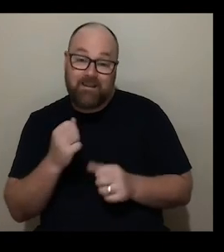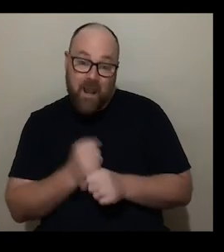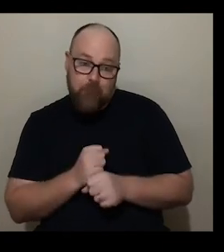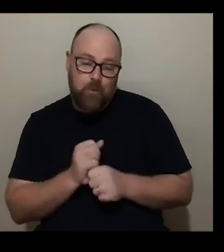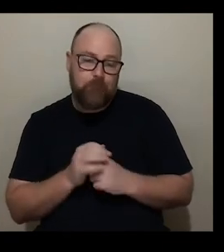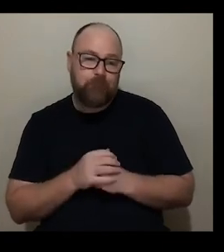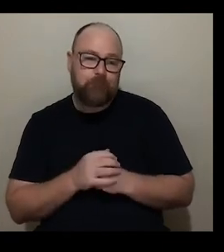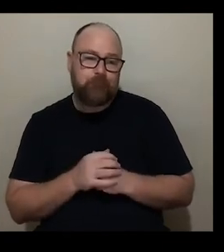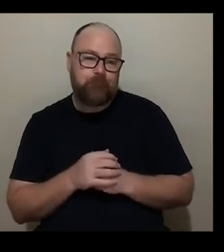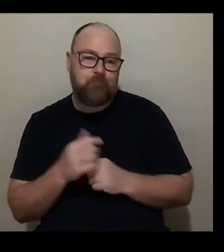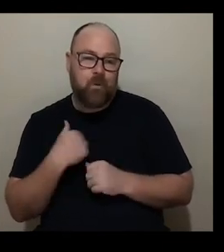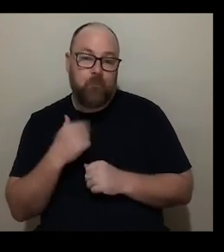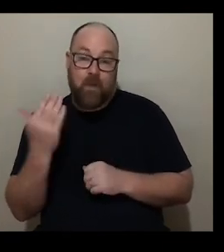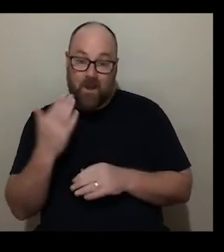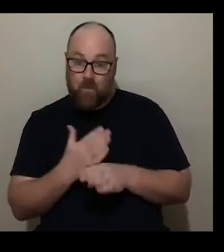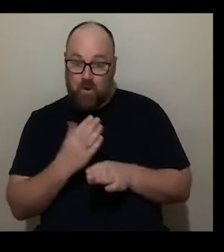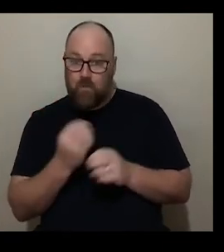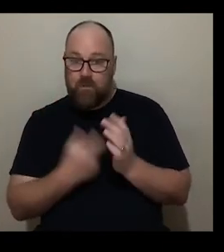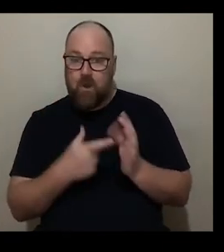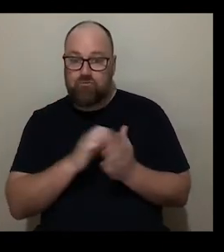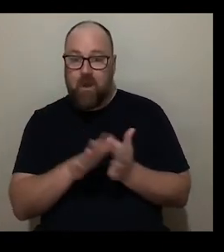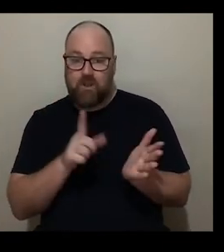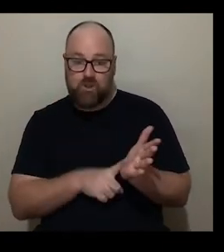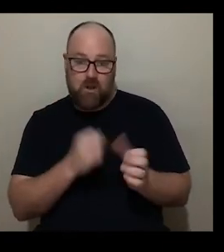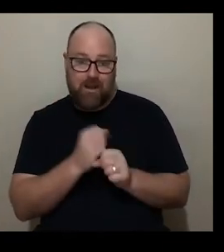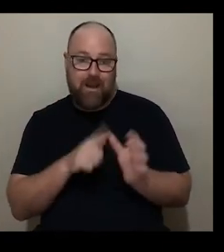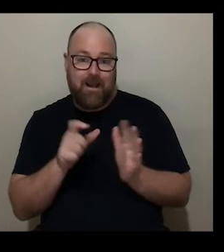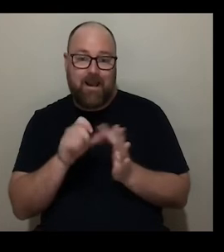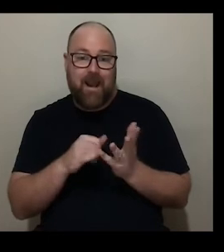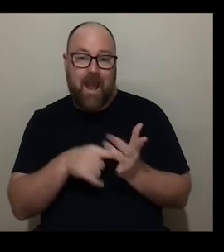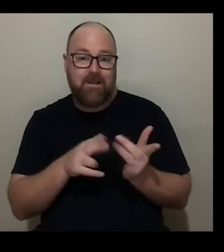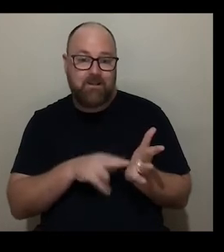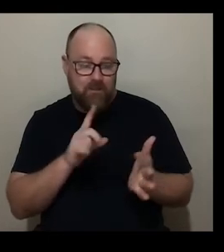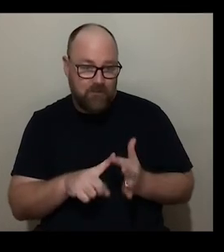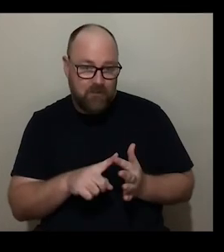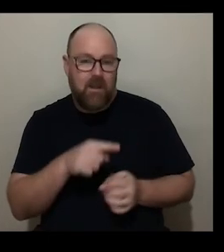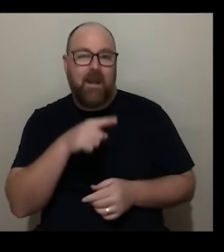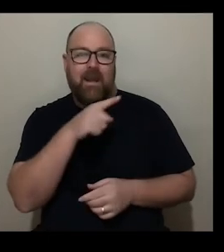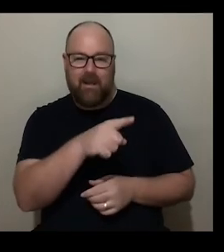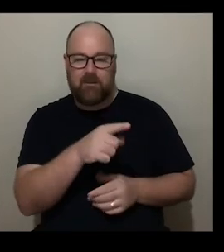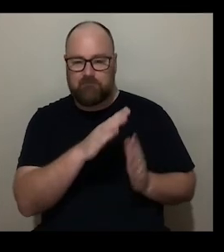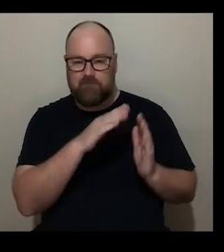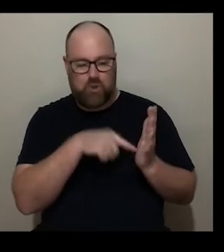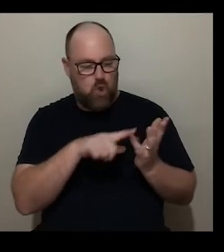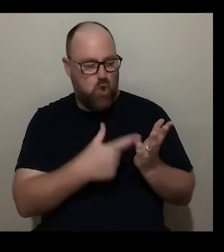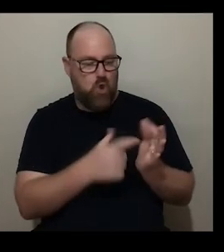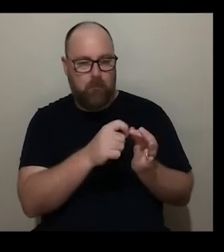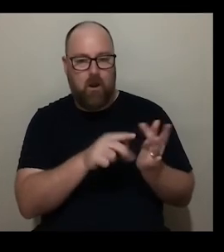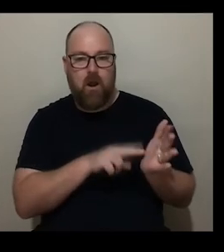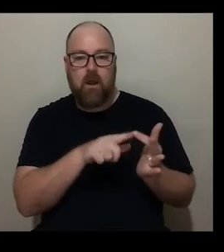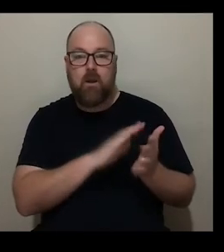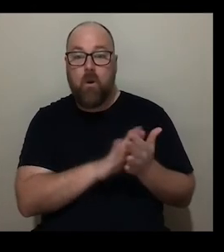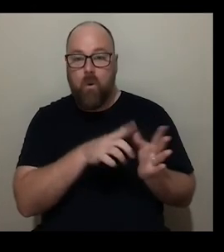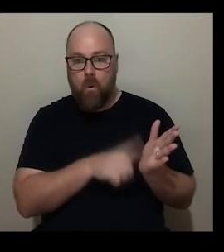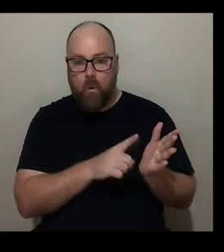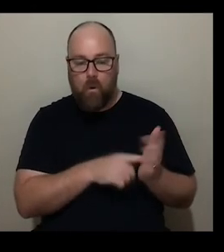might be when we worked with rachel rachel gadston um in tate modern's turbine hall and um rachel and